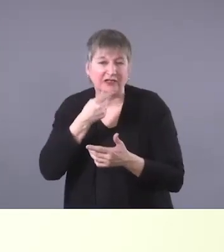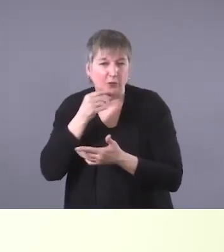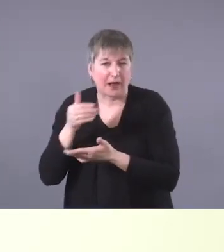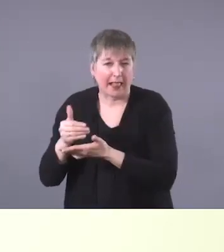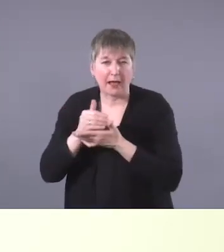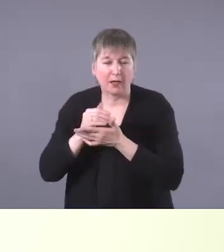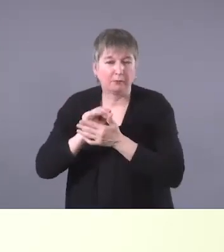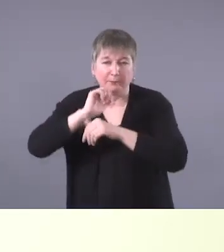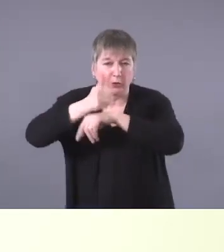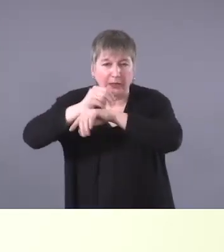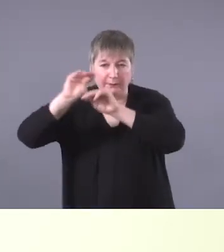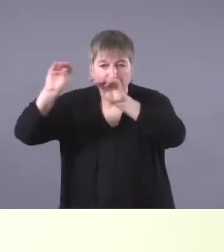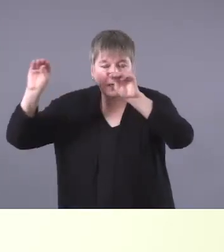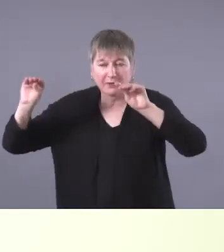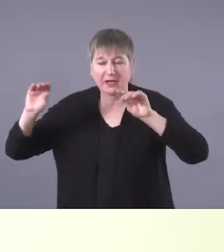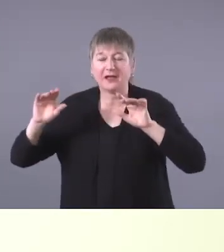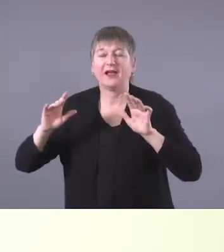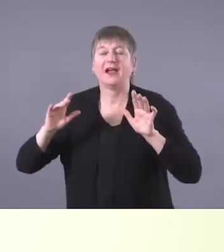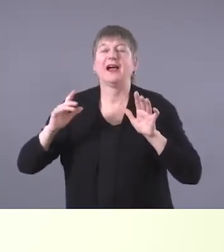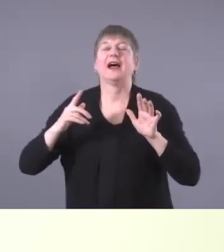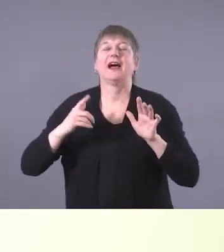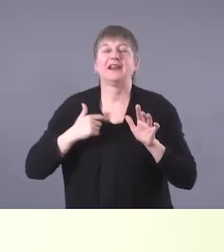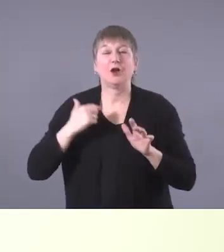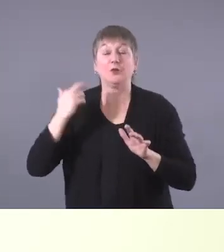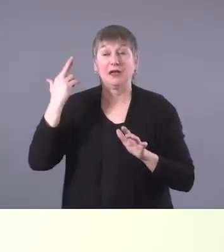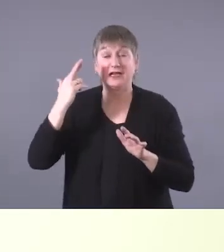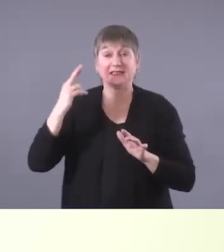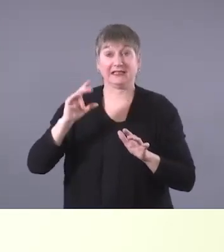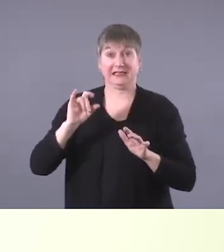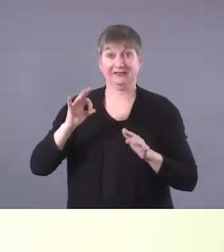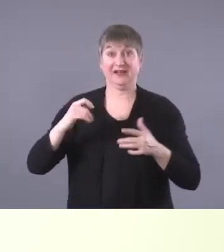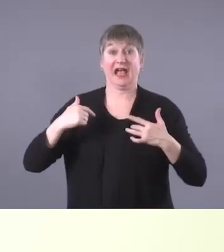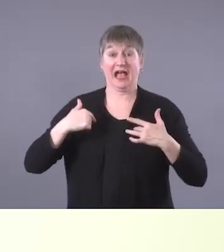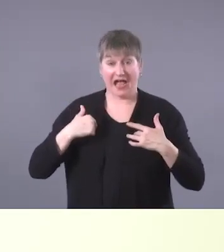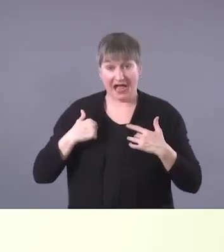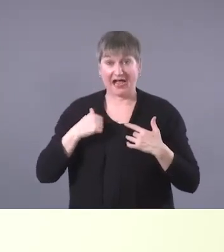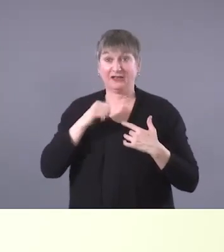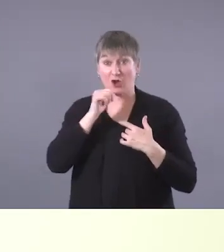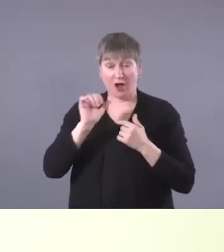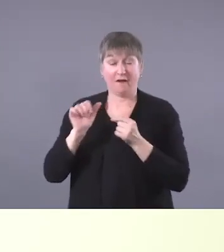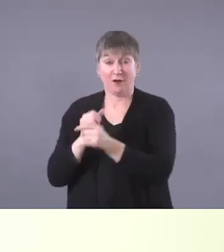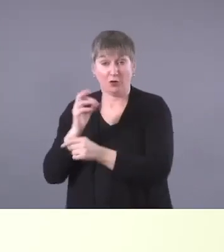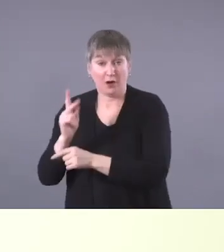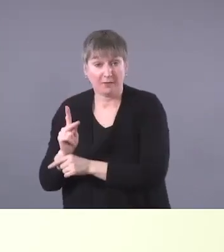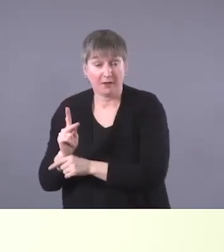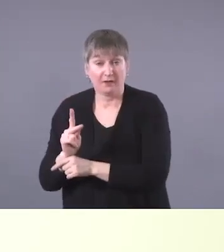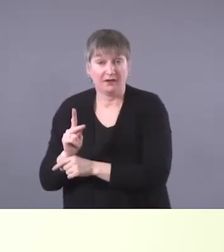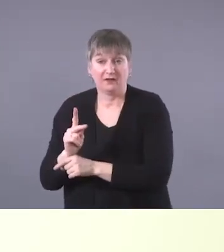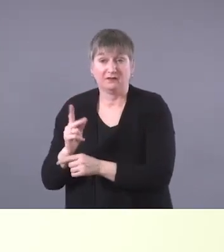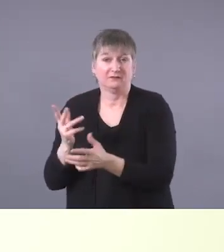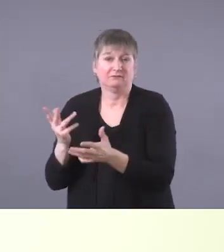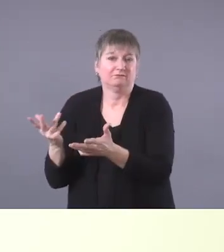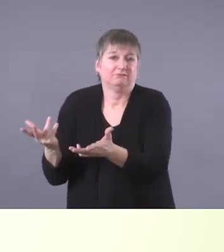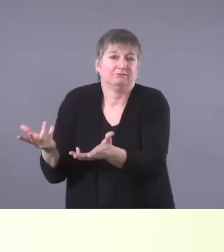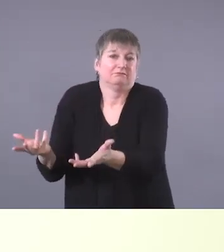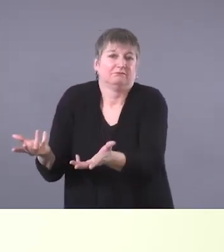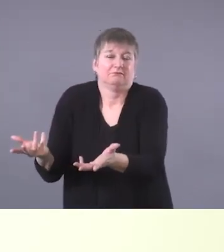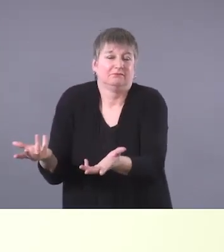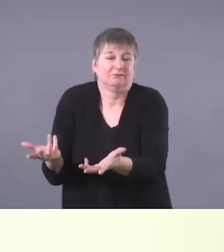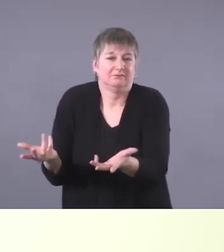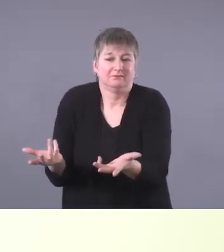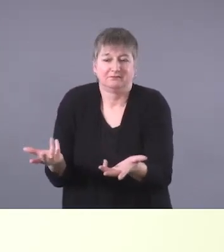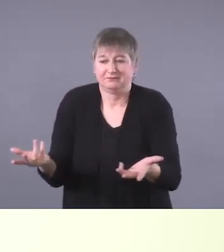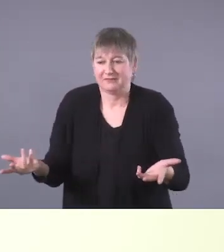um, I realized if, if I didn't kind of follow up on that, then, then little things might have, um,